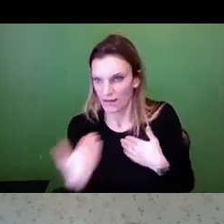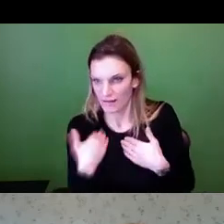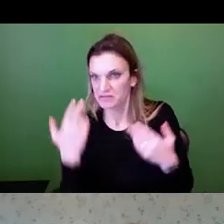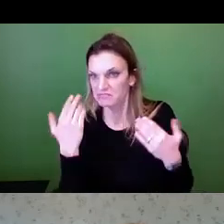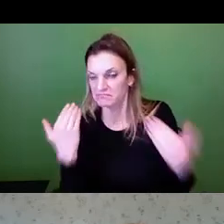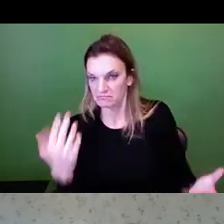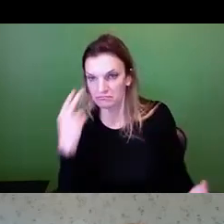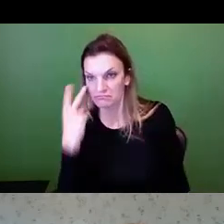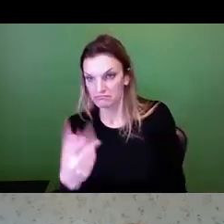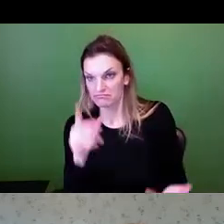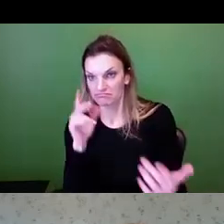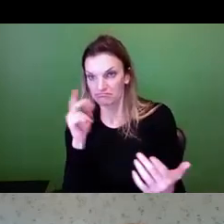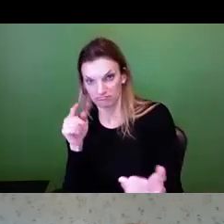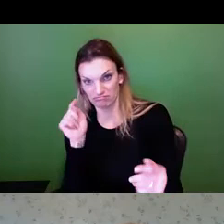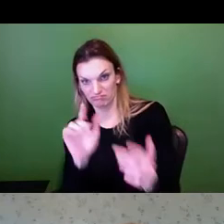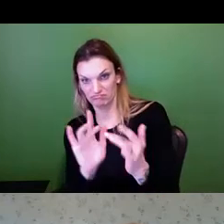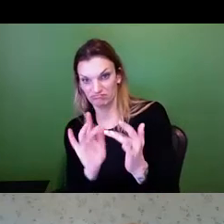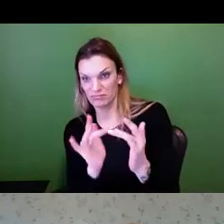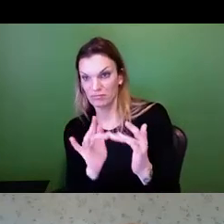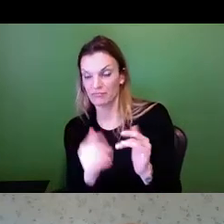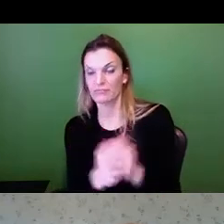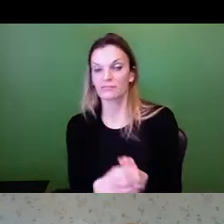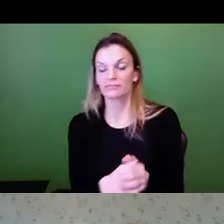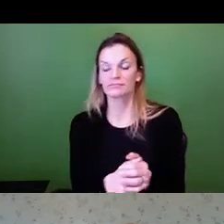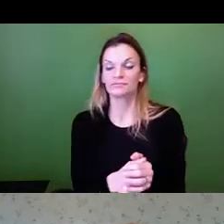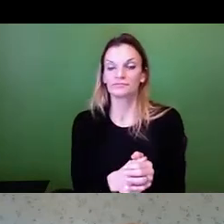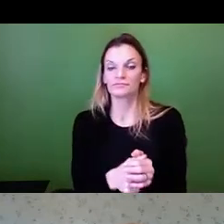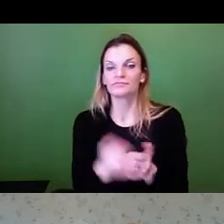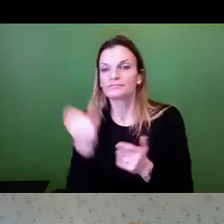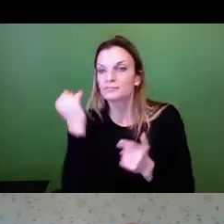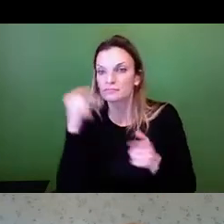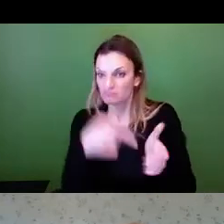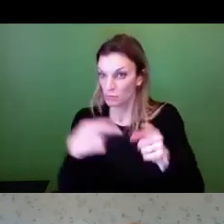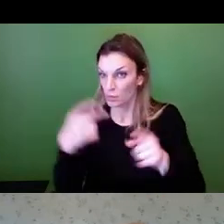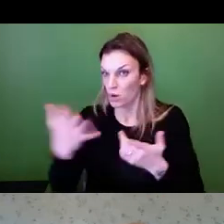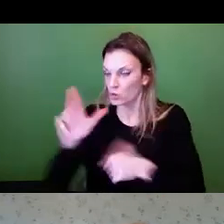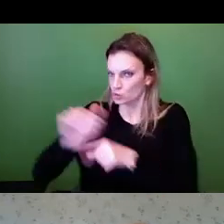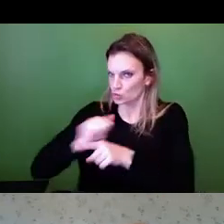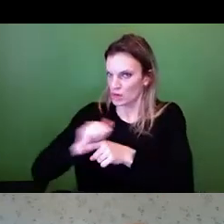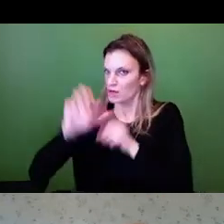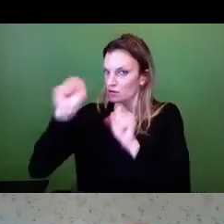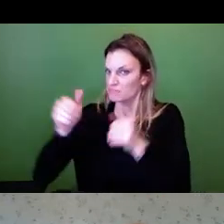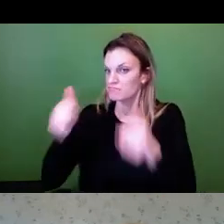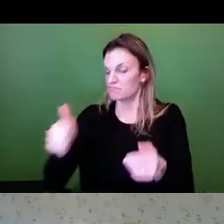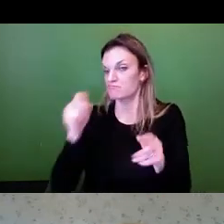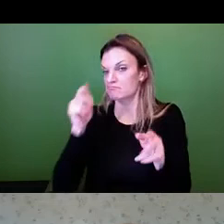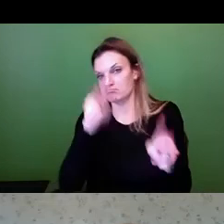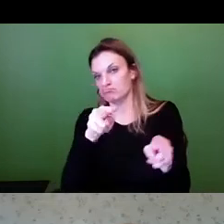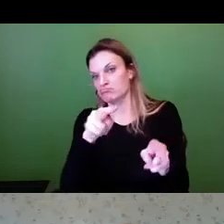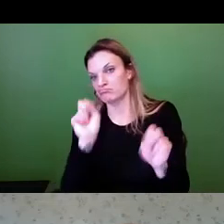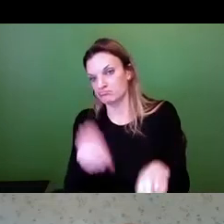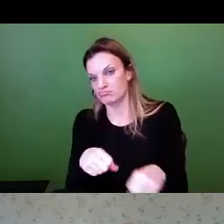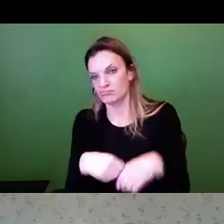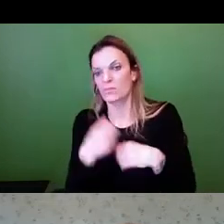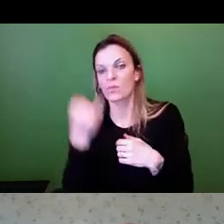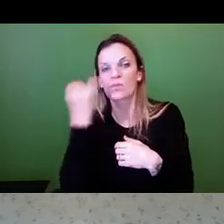physical. If you need those to help with training, feel free to request those from SET